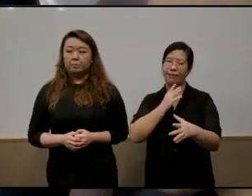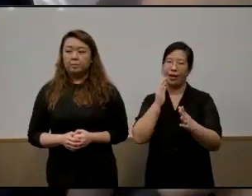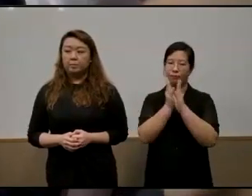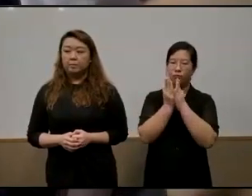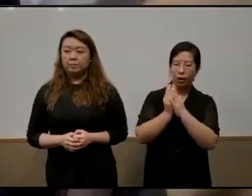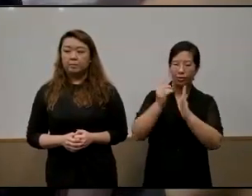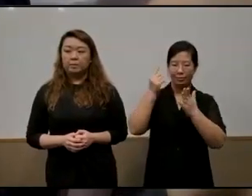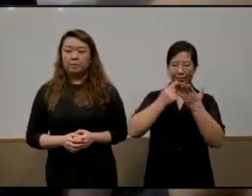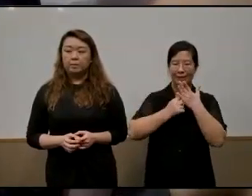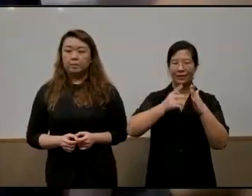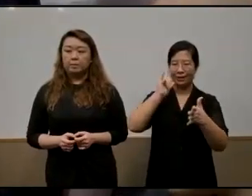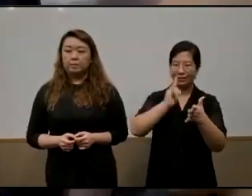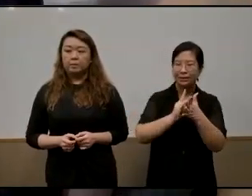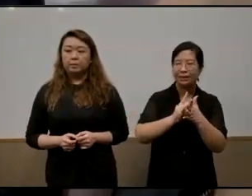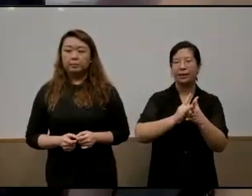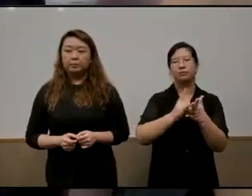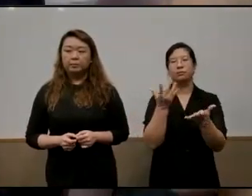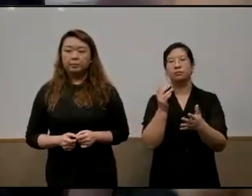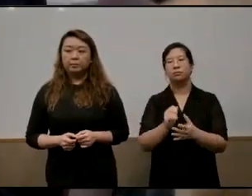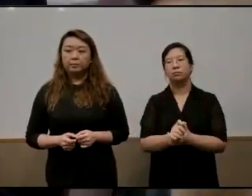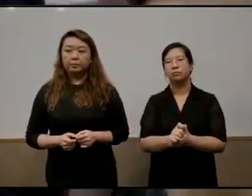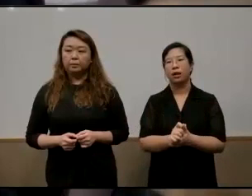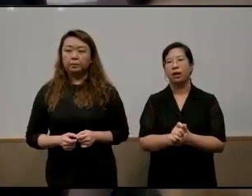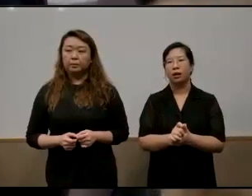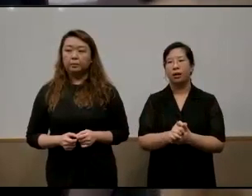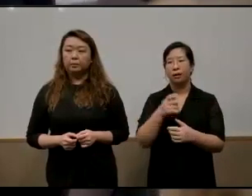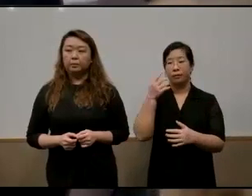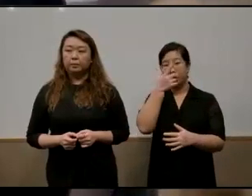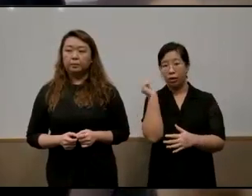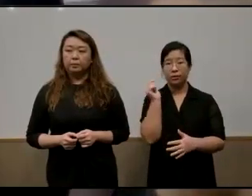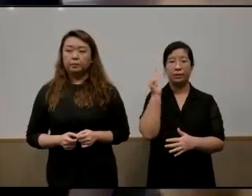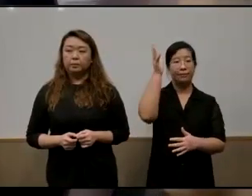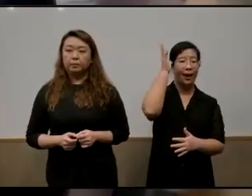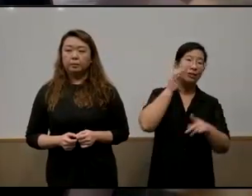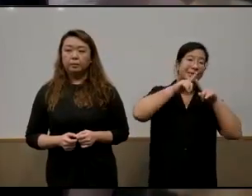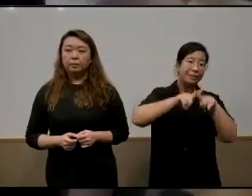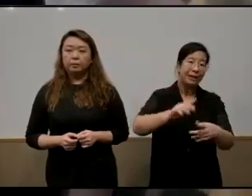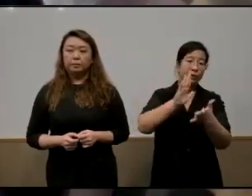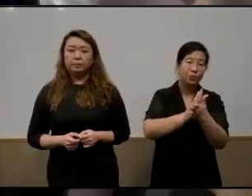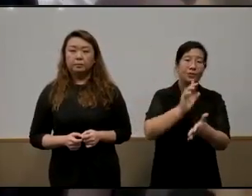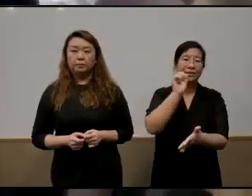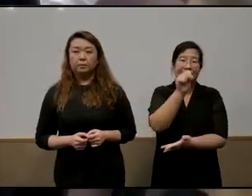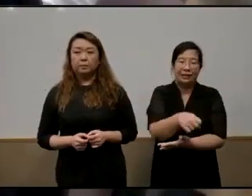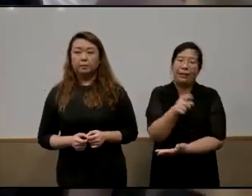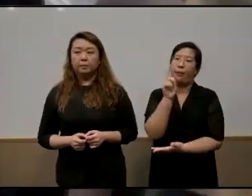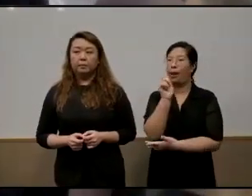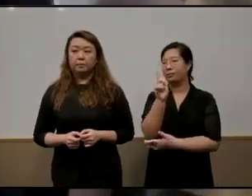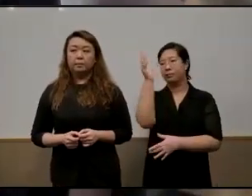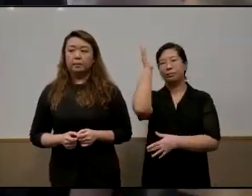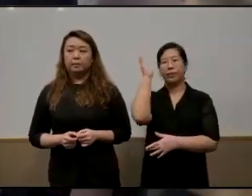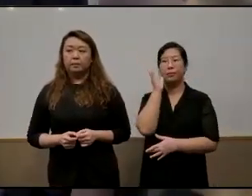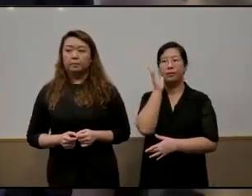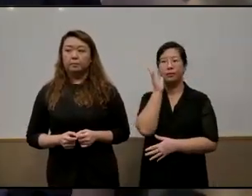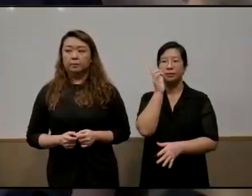detail so parents roles in their children's education because while they depended a lot on the schools that wasn't to say that they um that they had